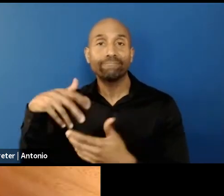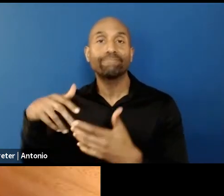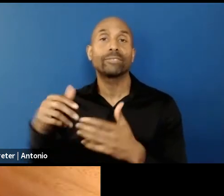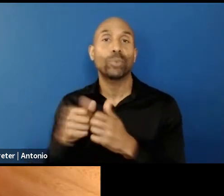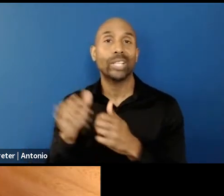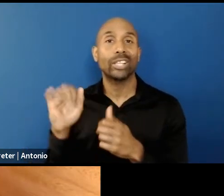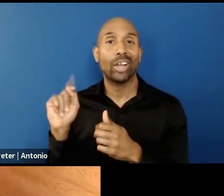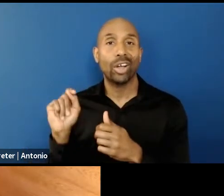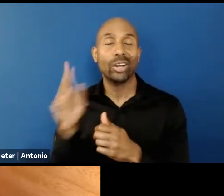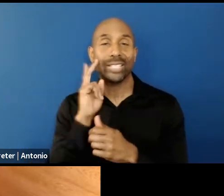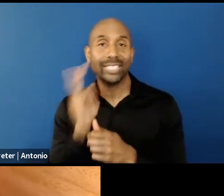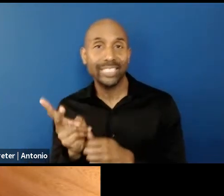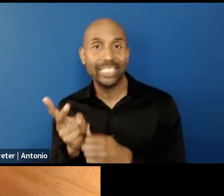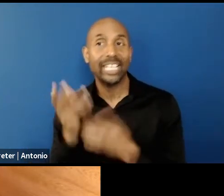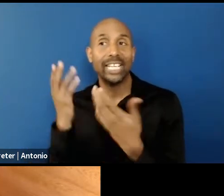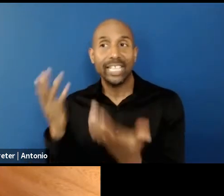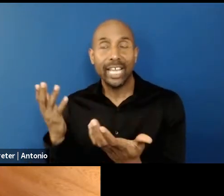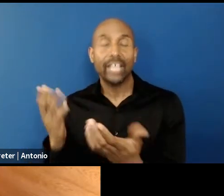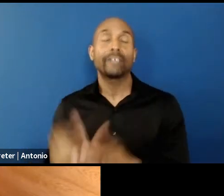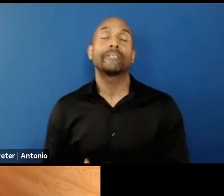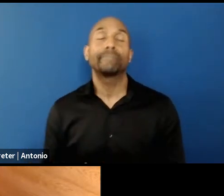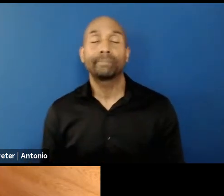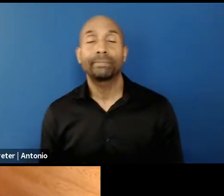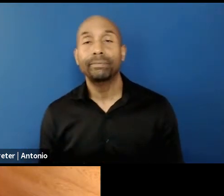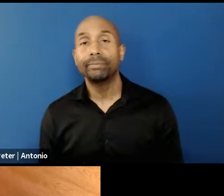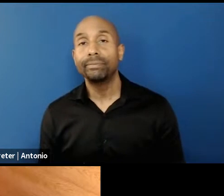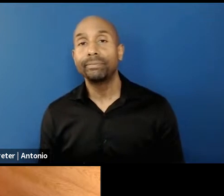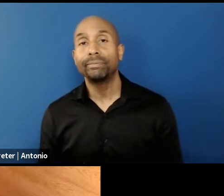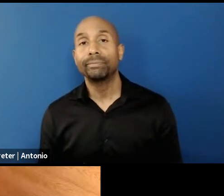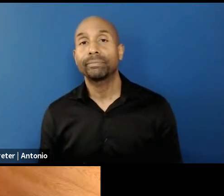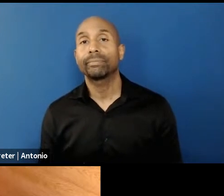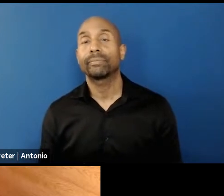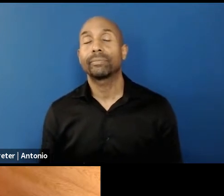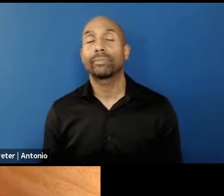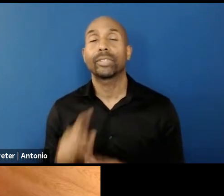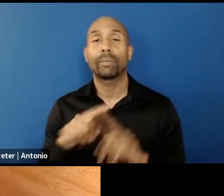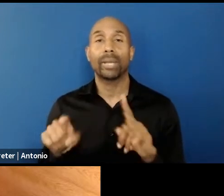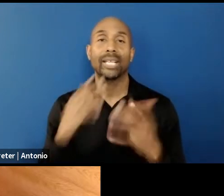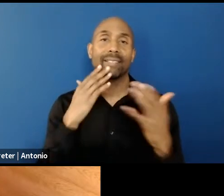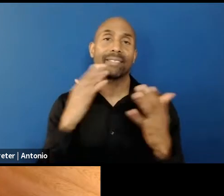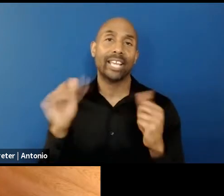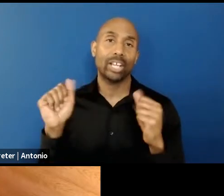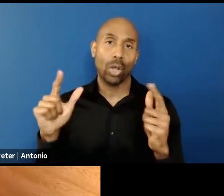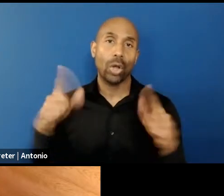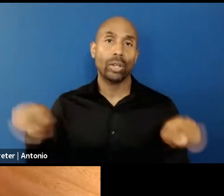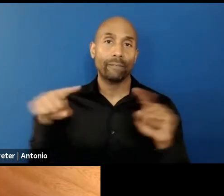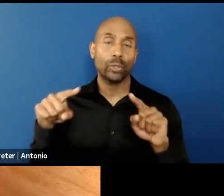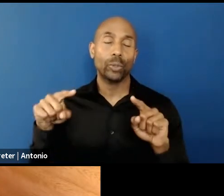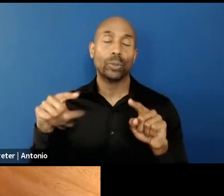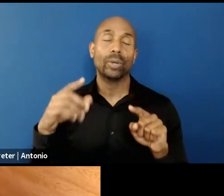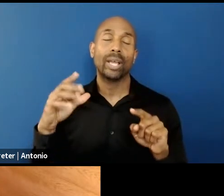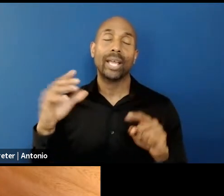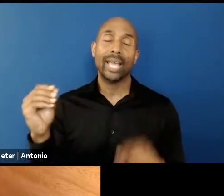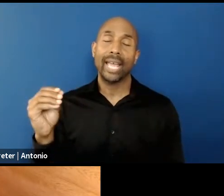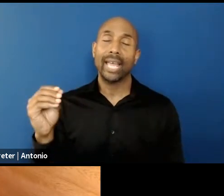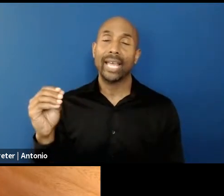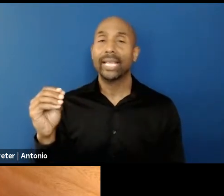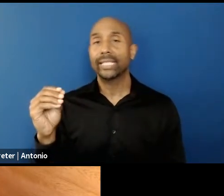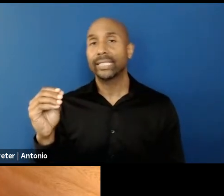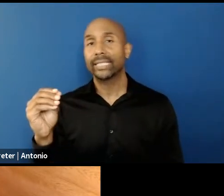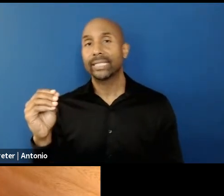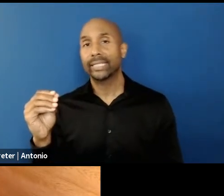this plein air exhibition. But, uh, I want to thank all of you and I wish you a